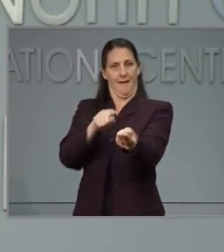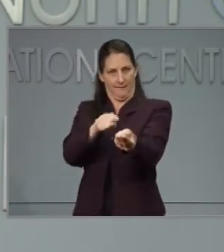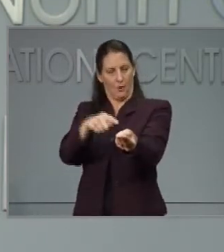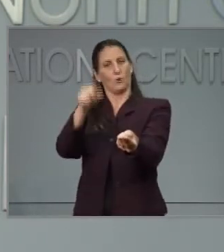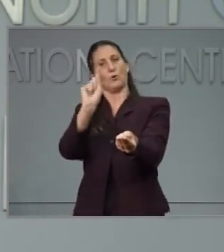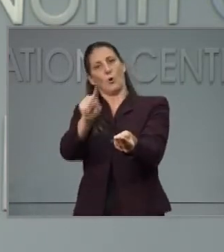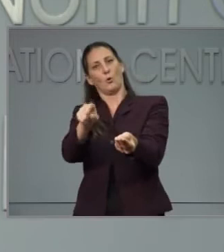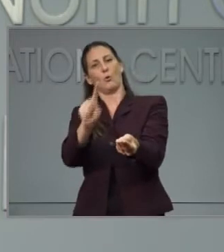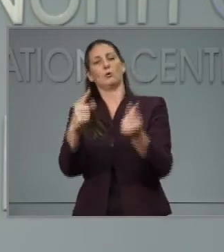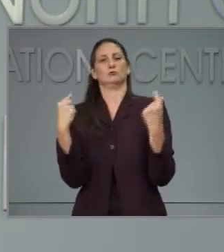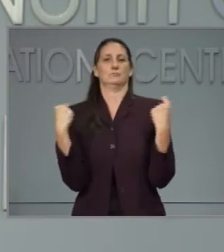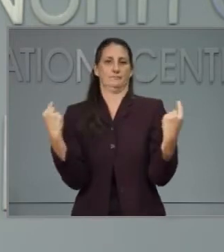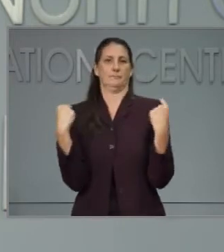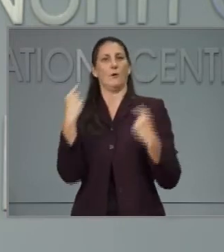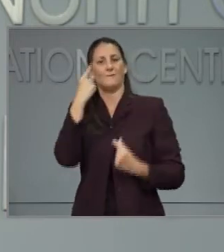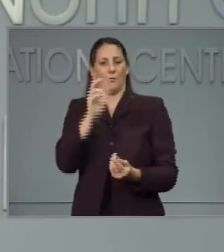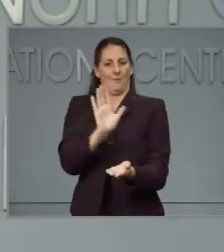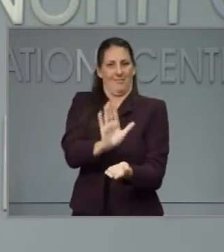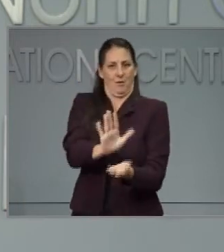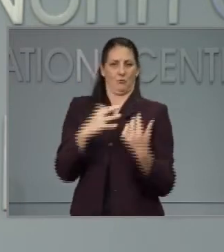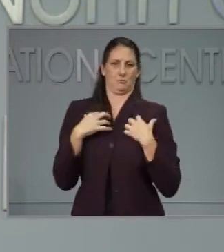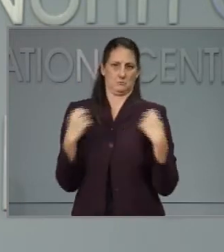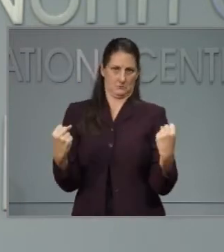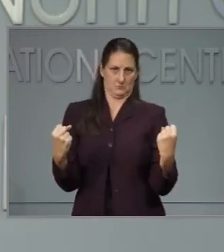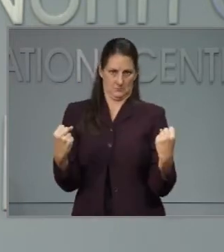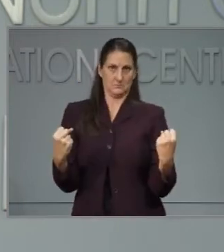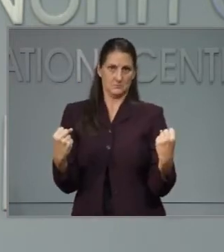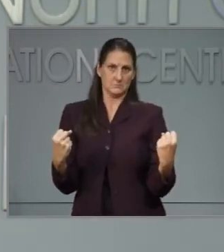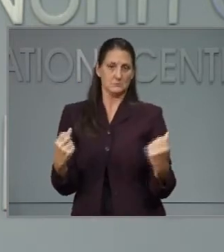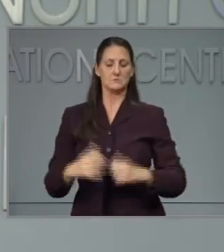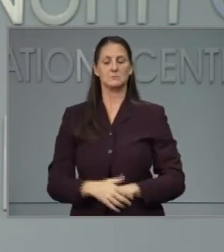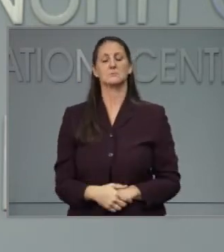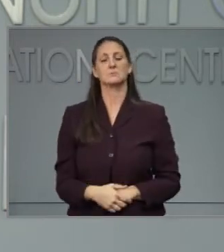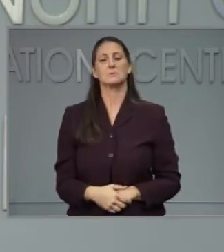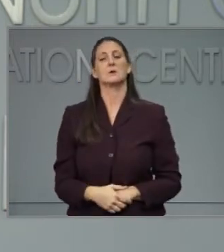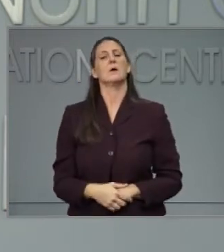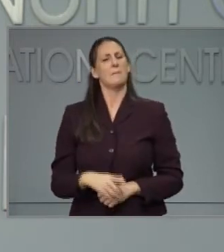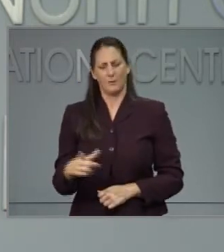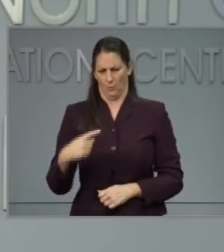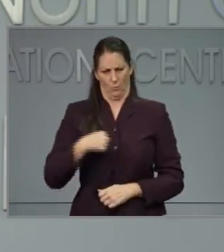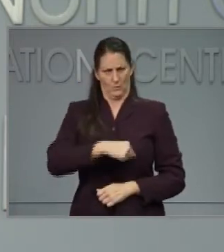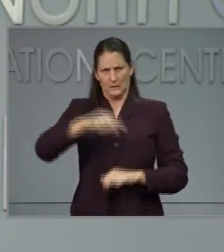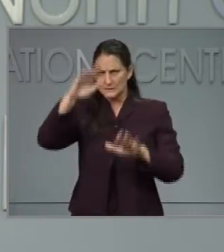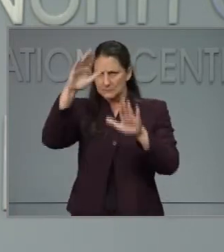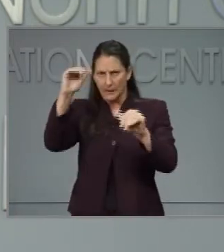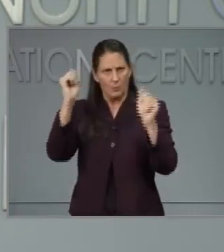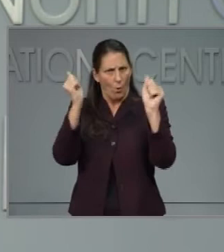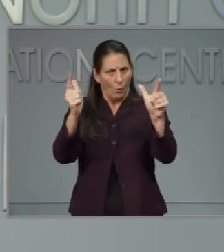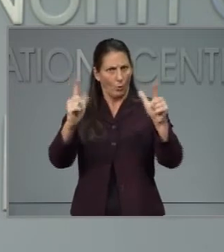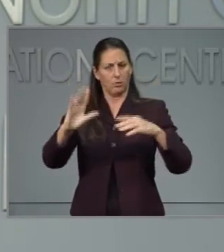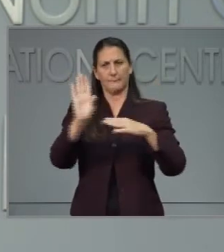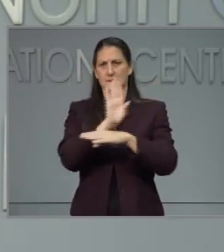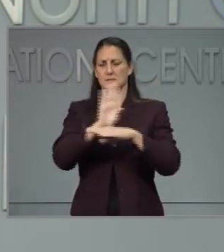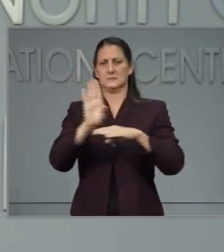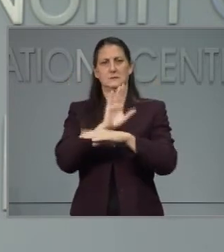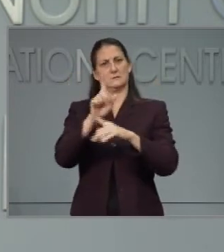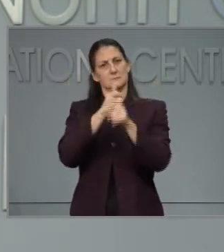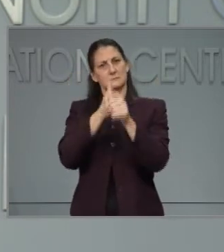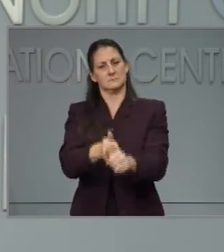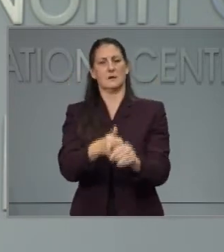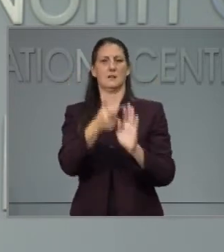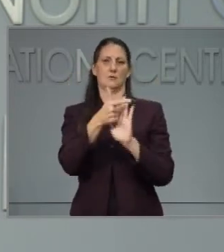were open. But we expect the businesses to obey the rules. I think this is important